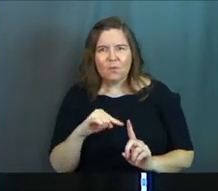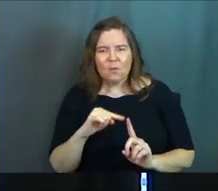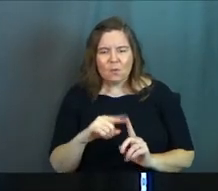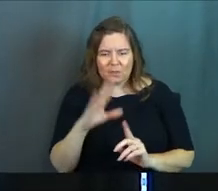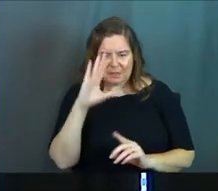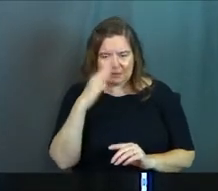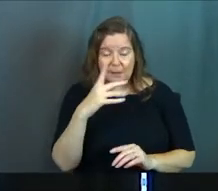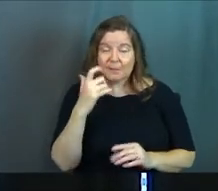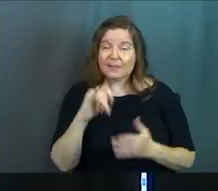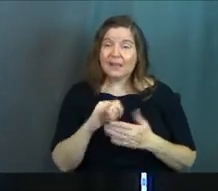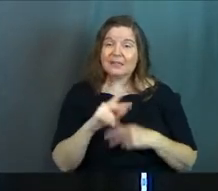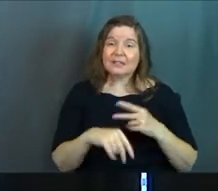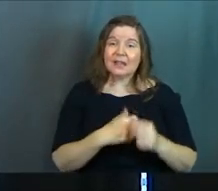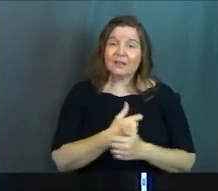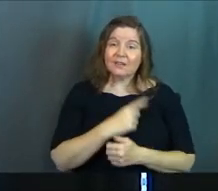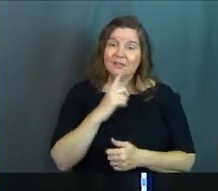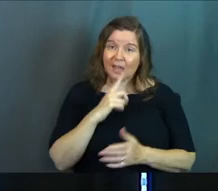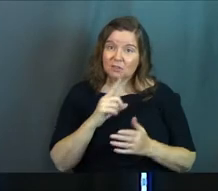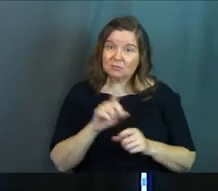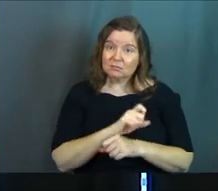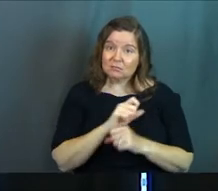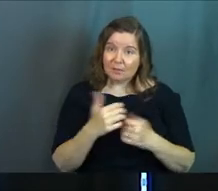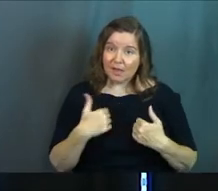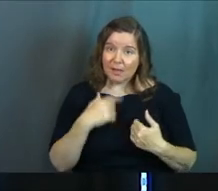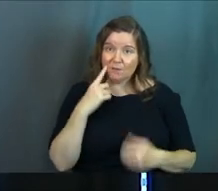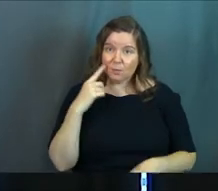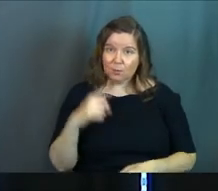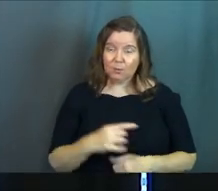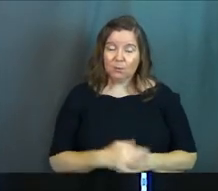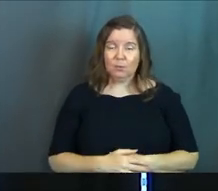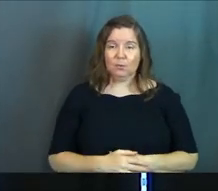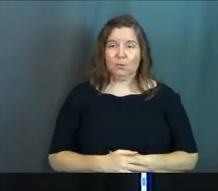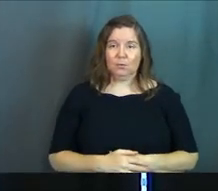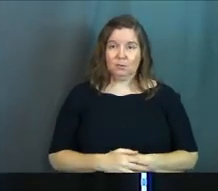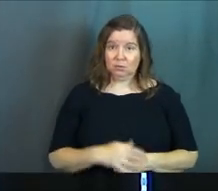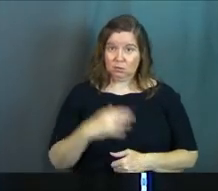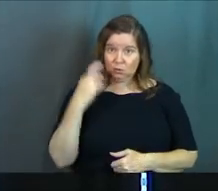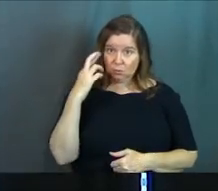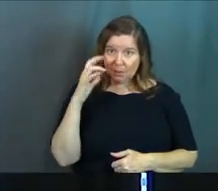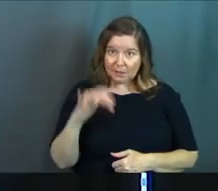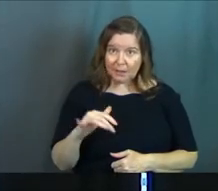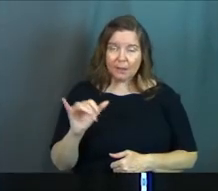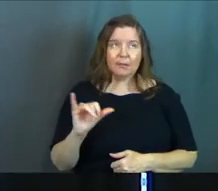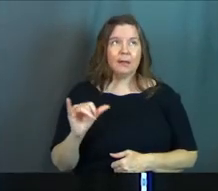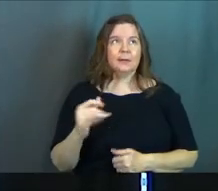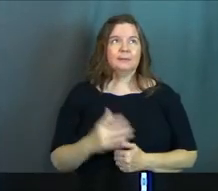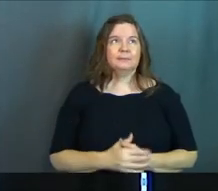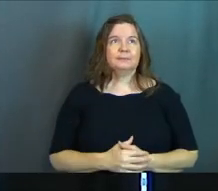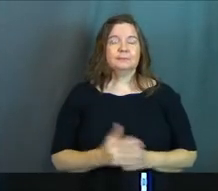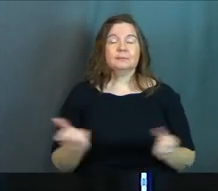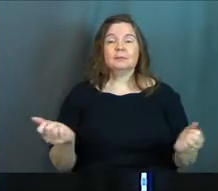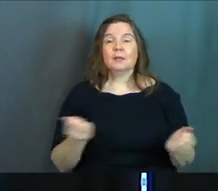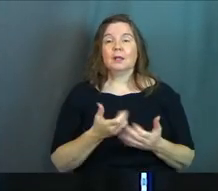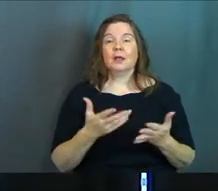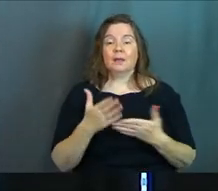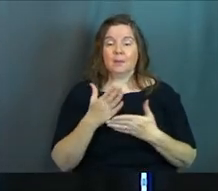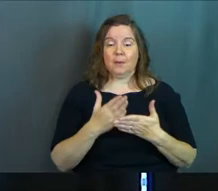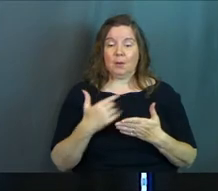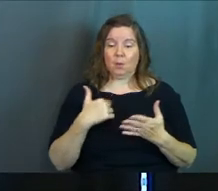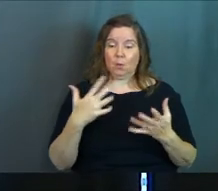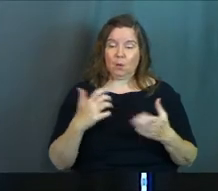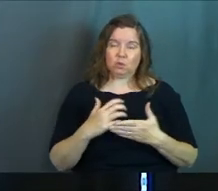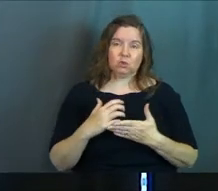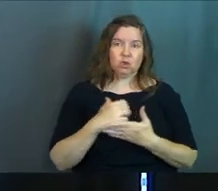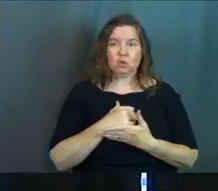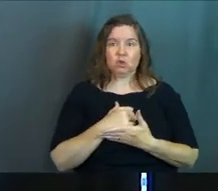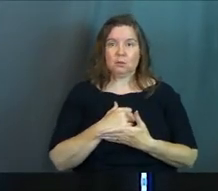Because that's the kind of love he actually has for you. Do you realize that? Like everything part of us that